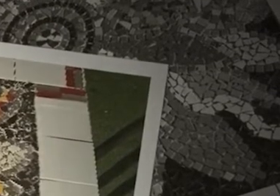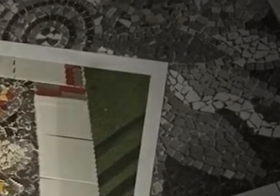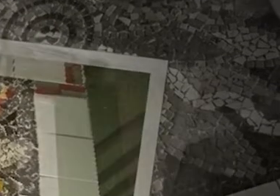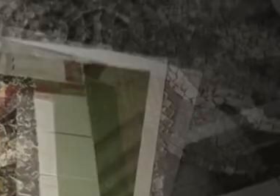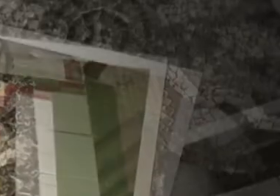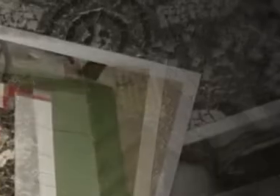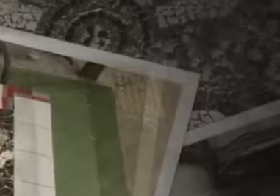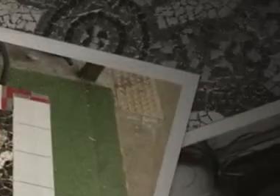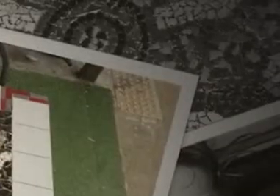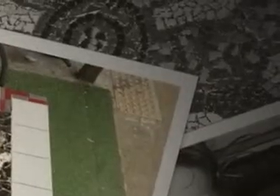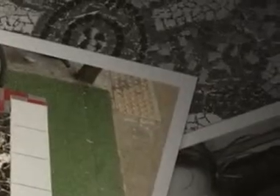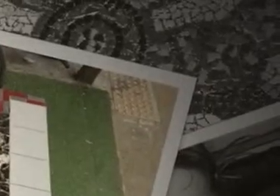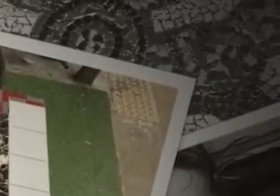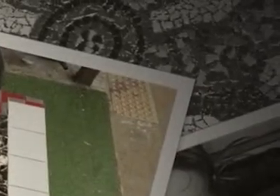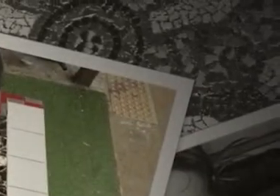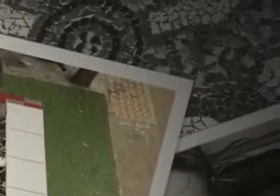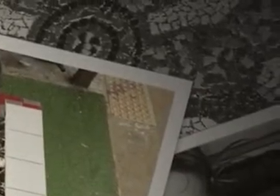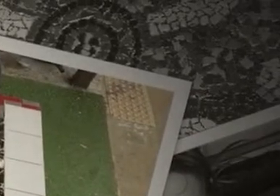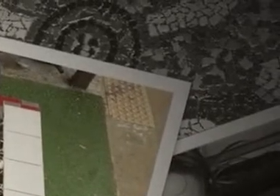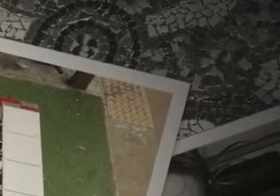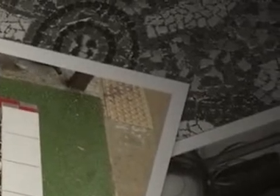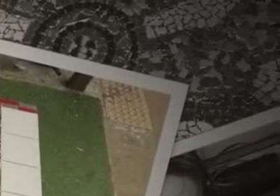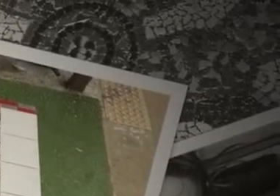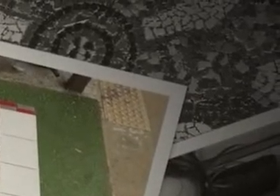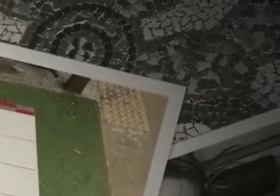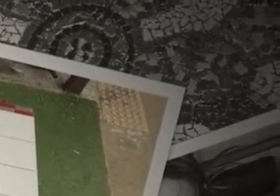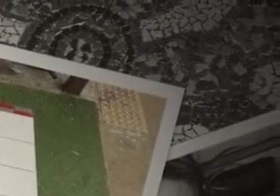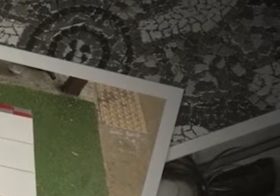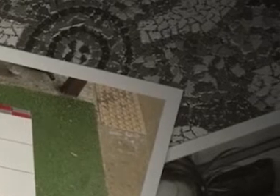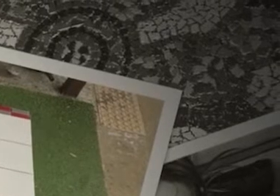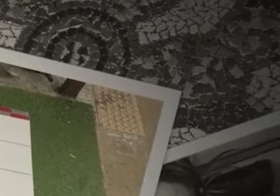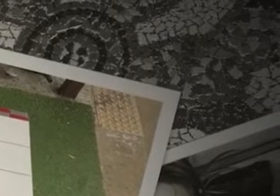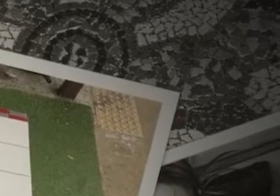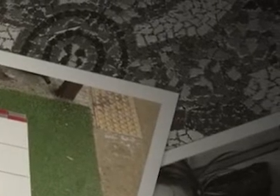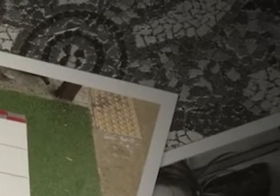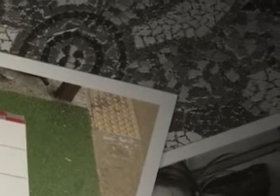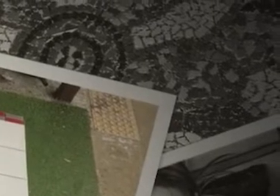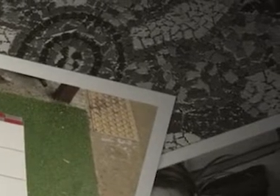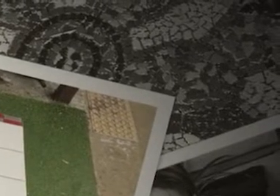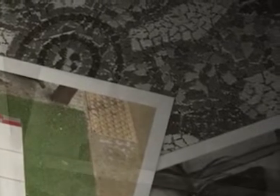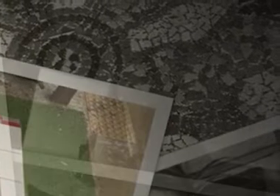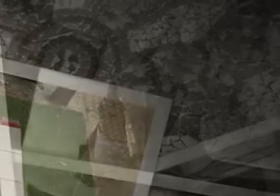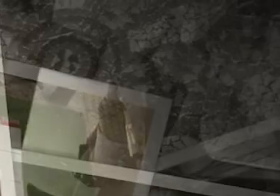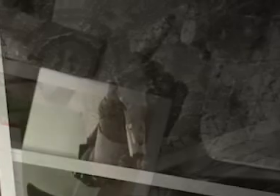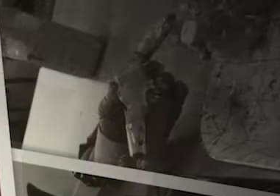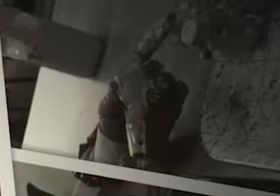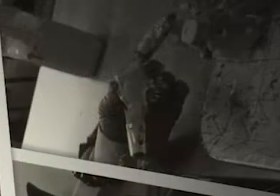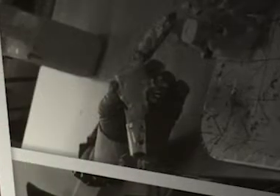of I'll my educational skills.